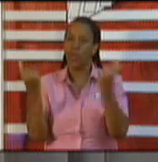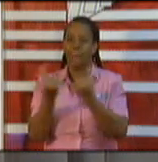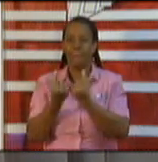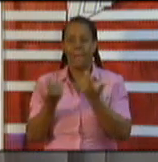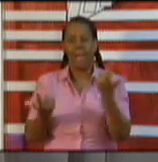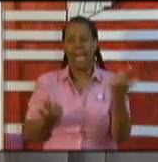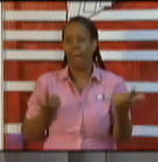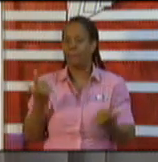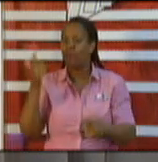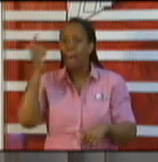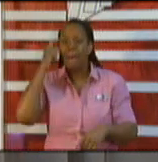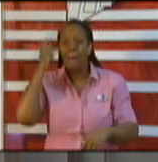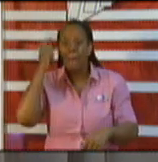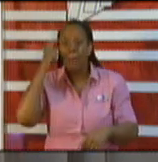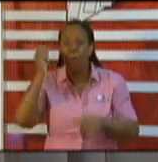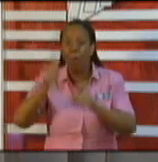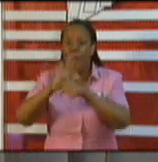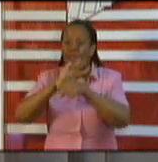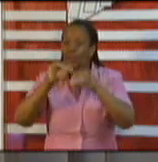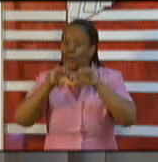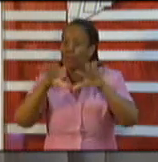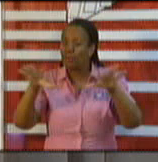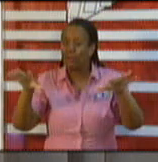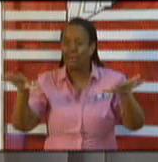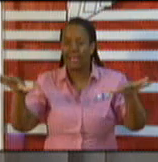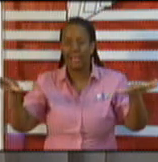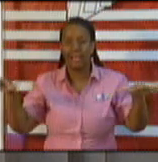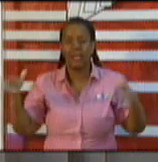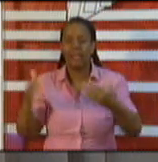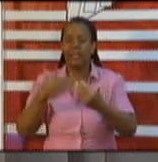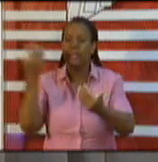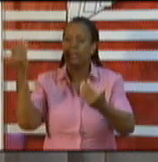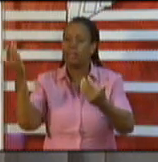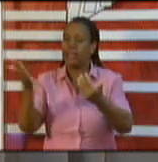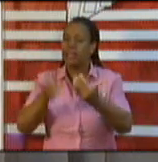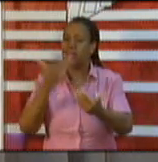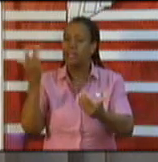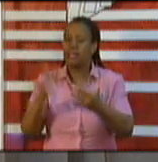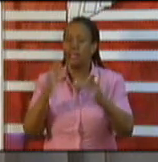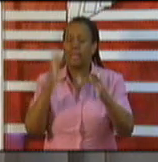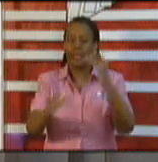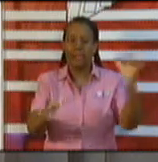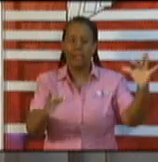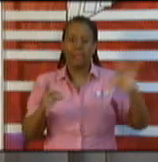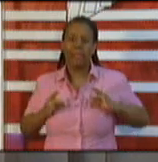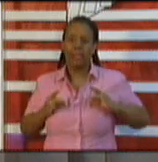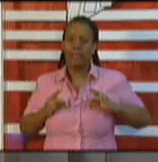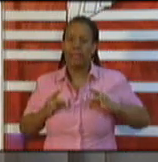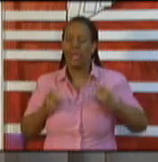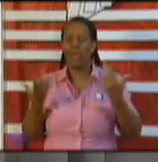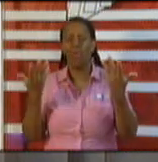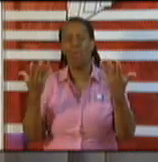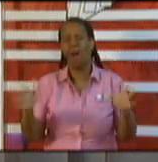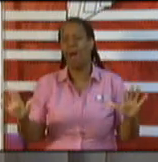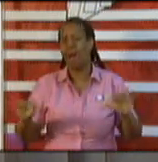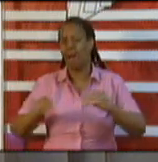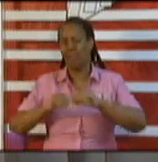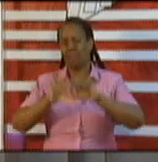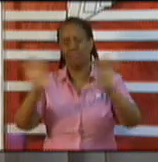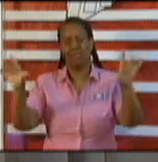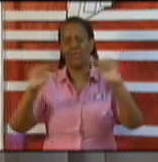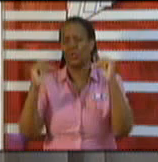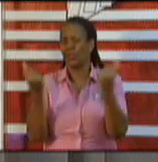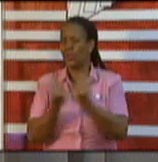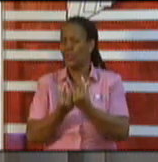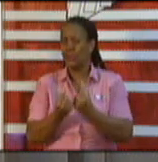congregation and by contact. So what we're always trying to prevent is congregation and the risk of community spread. What